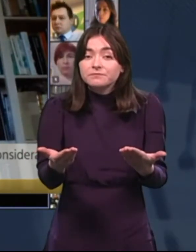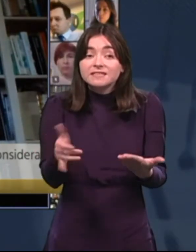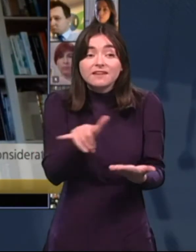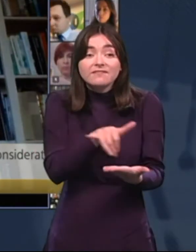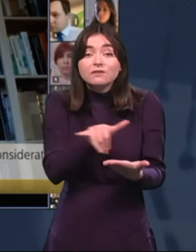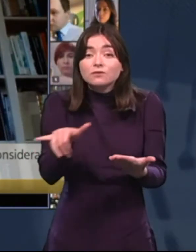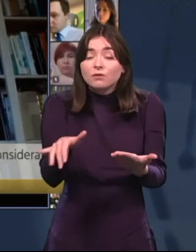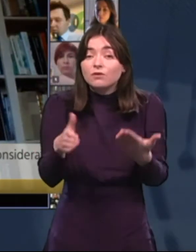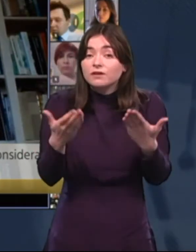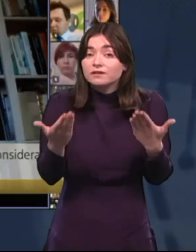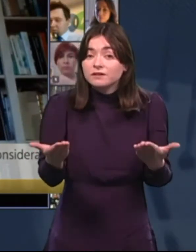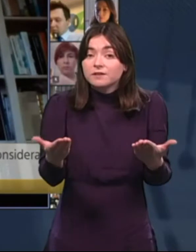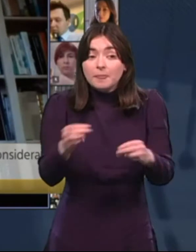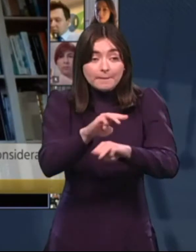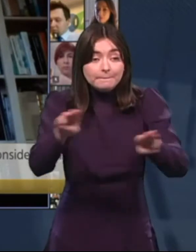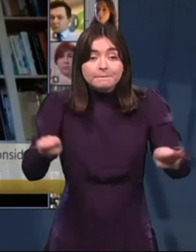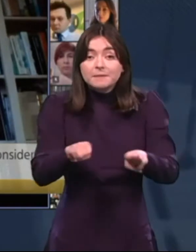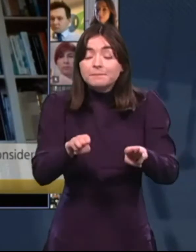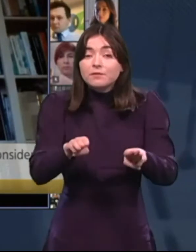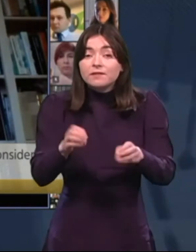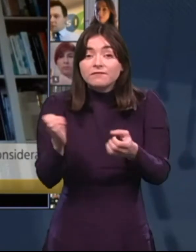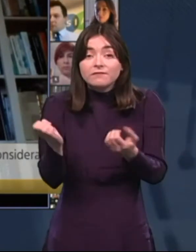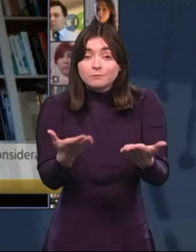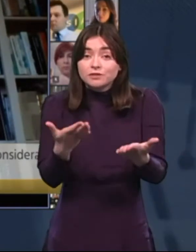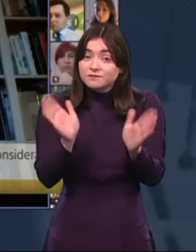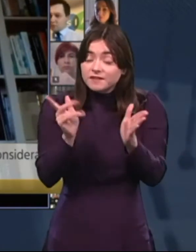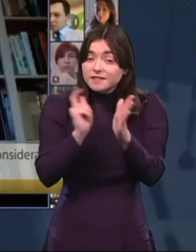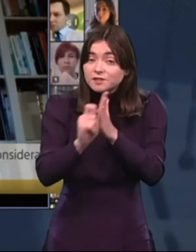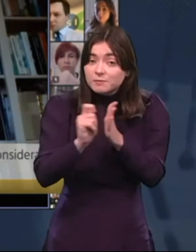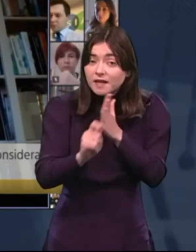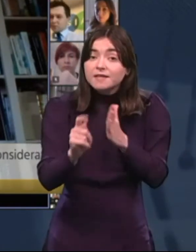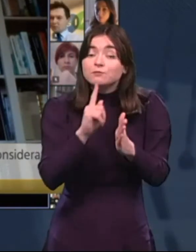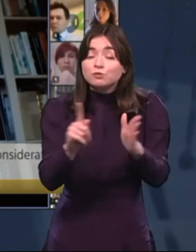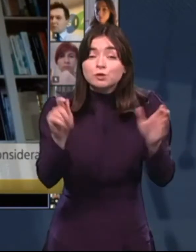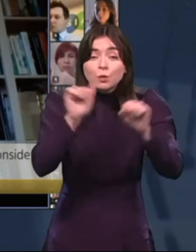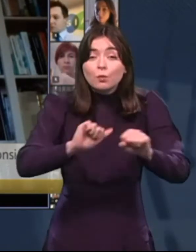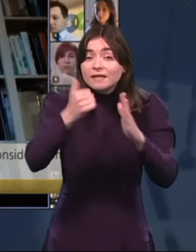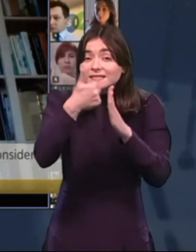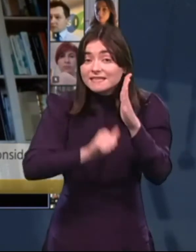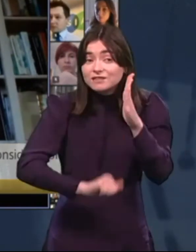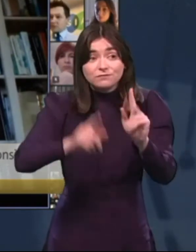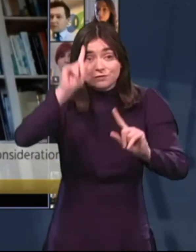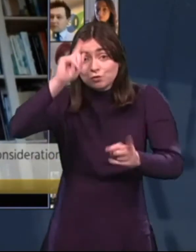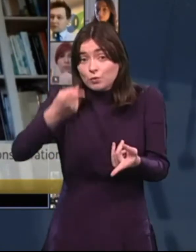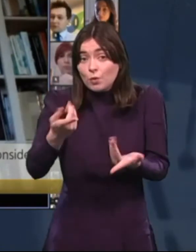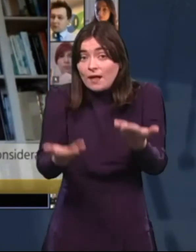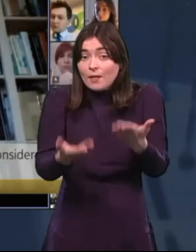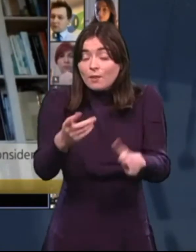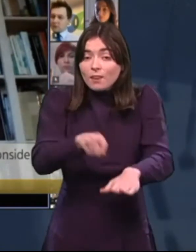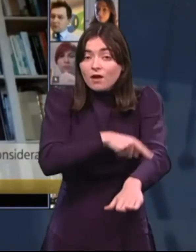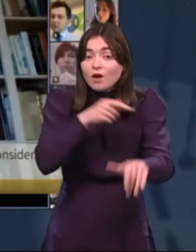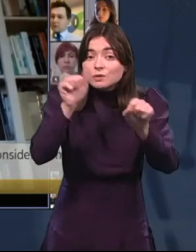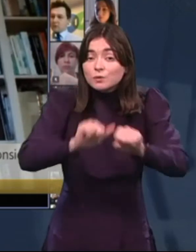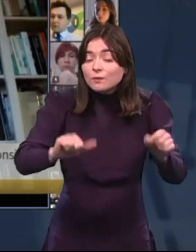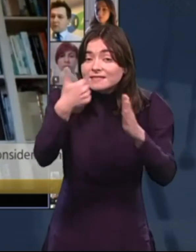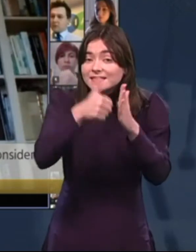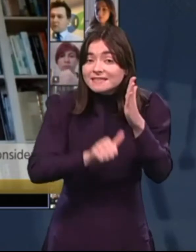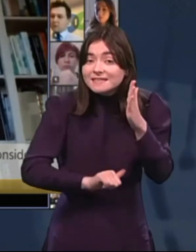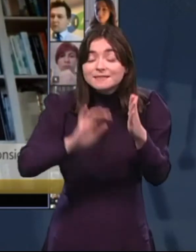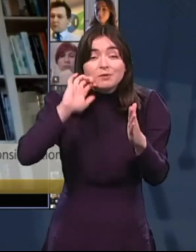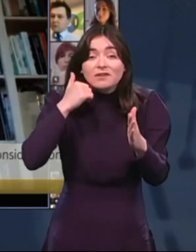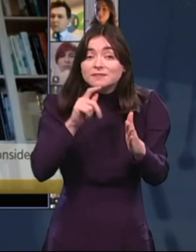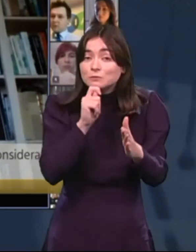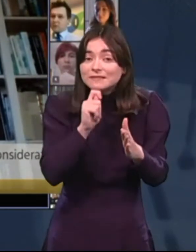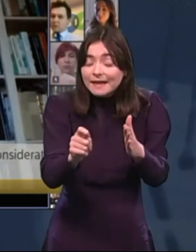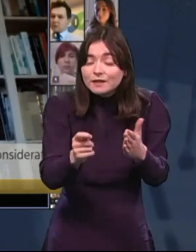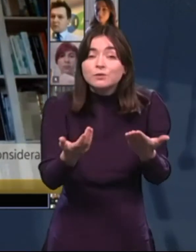people available, and she has applied for this, but, you know, the waiting list, you don't even know how long the waiting lists are because they don't tell you.